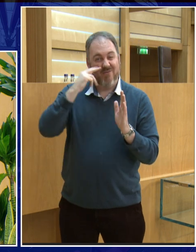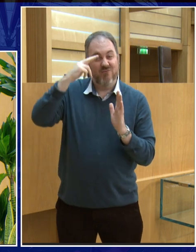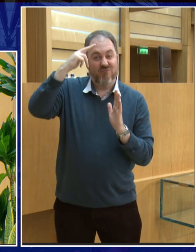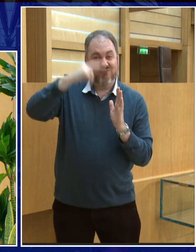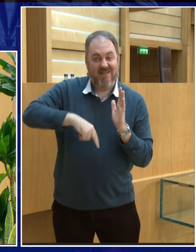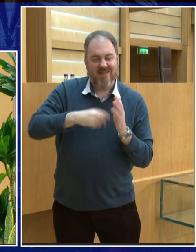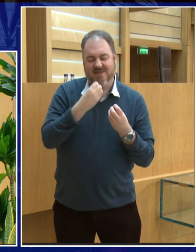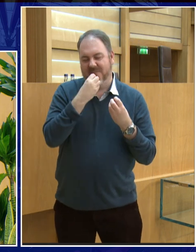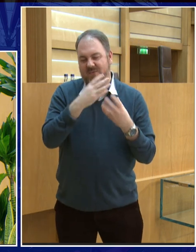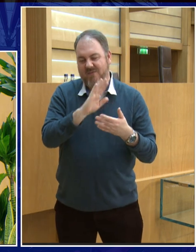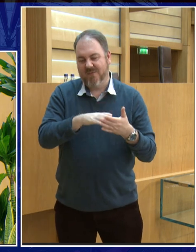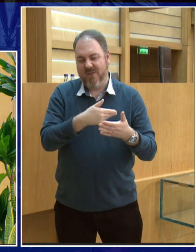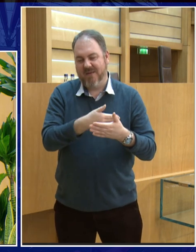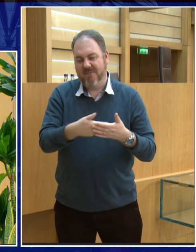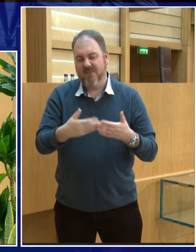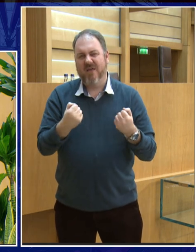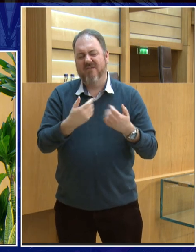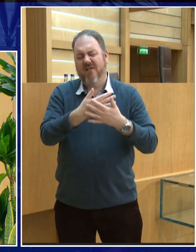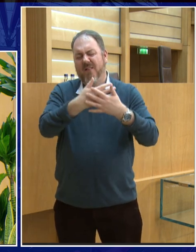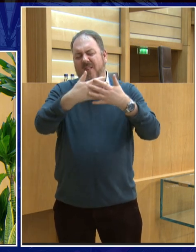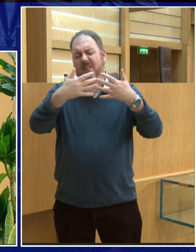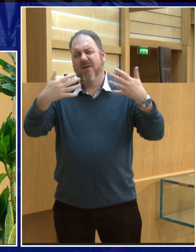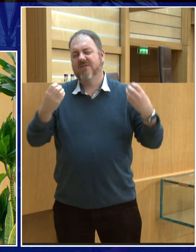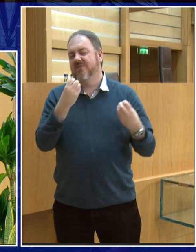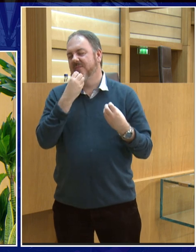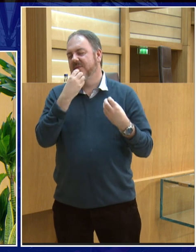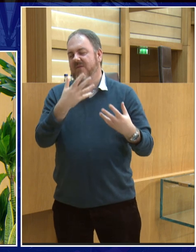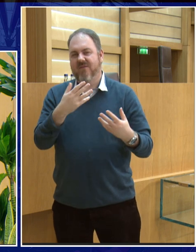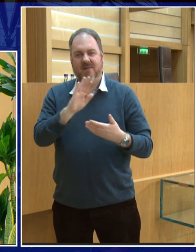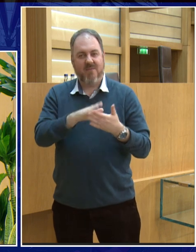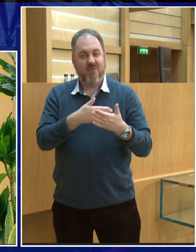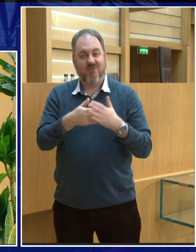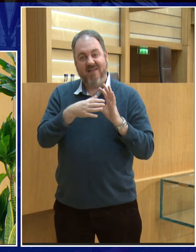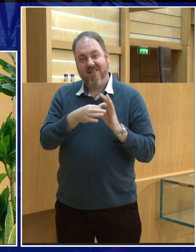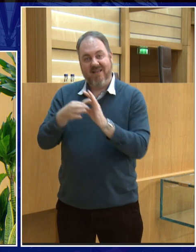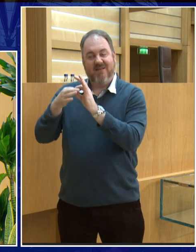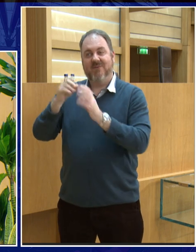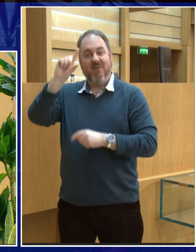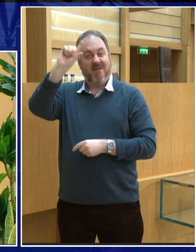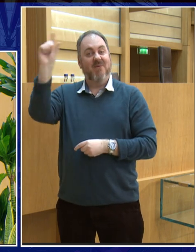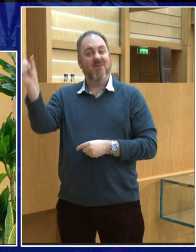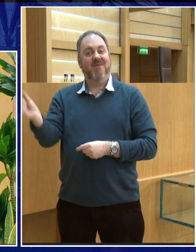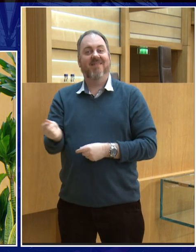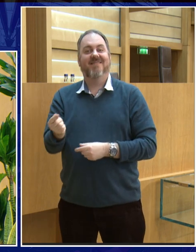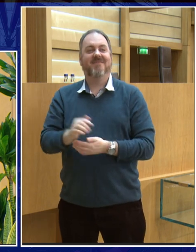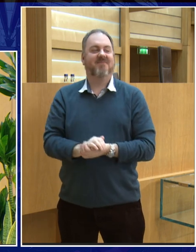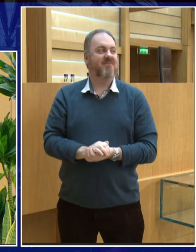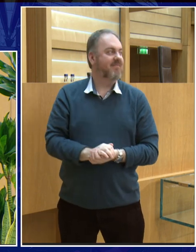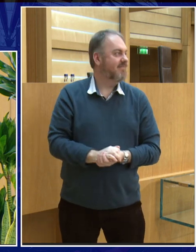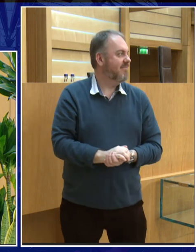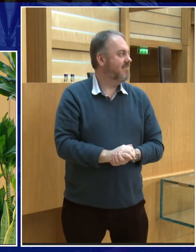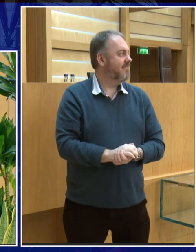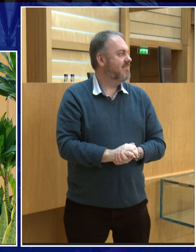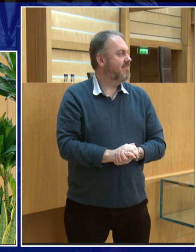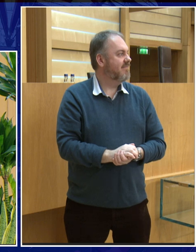is truly beautiful, but there are many, many beautiful poems about the moon and so people are celebrating the moon in all sorts of different ways. Now, yes,